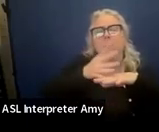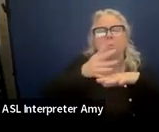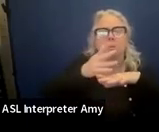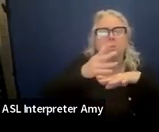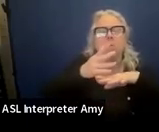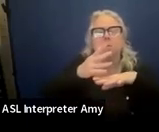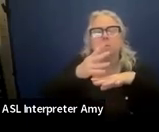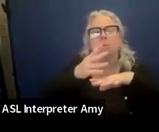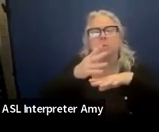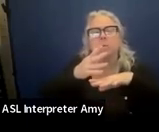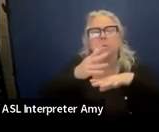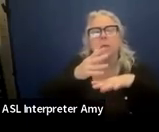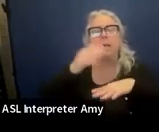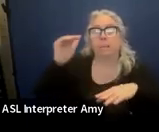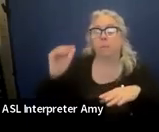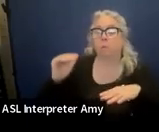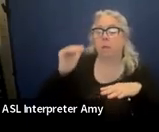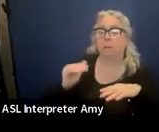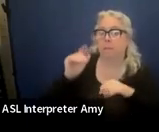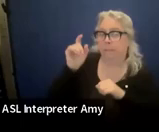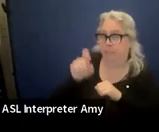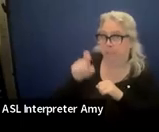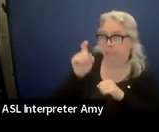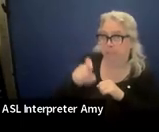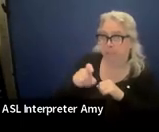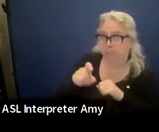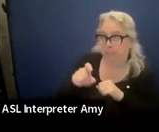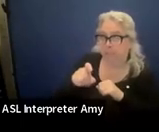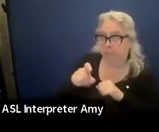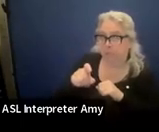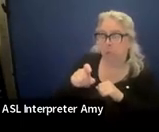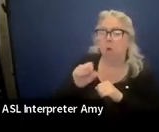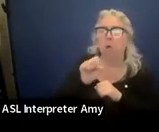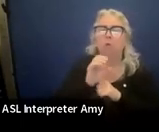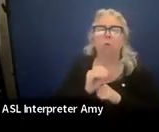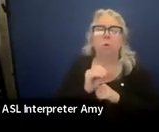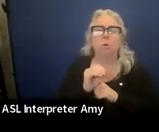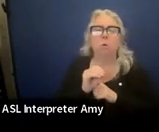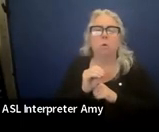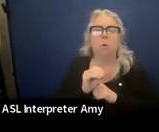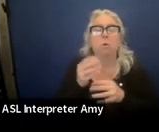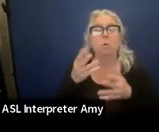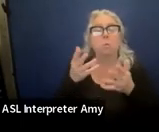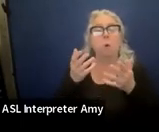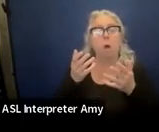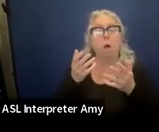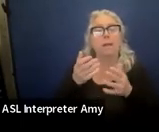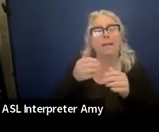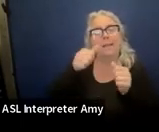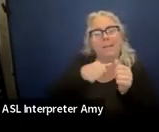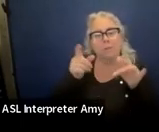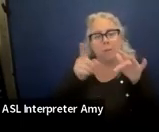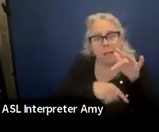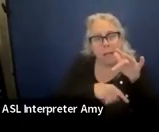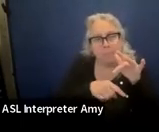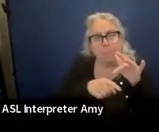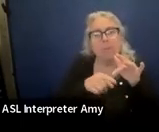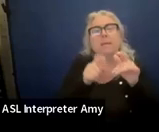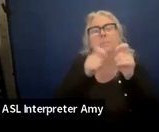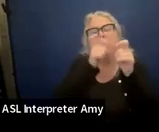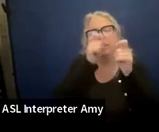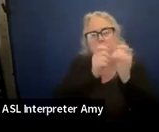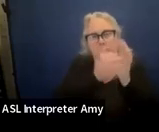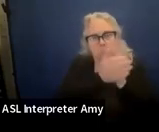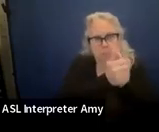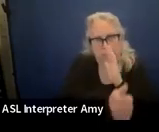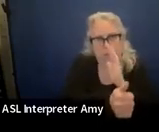child's needs, right? So, and you want each gap as a specific skill